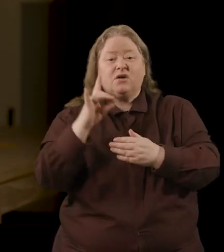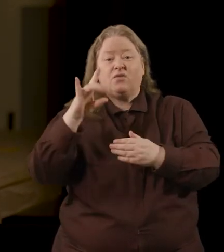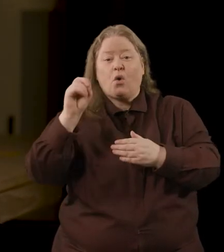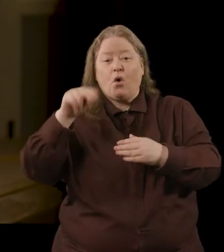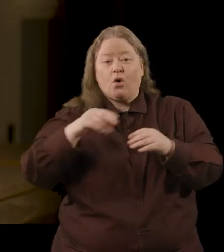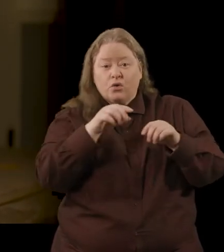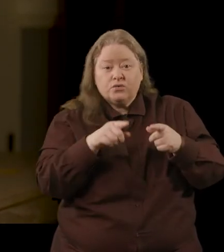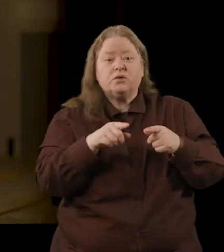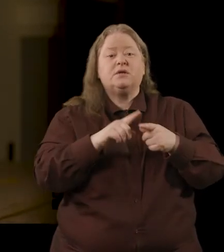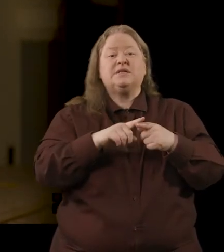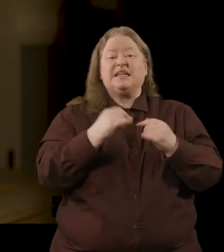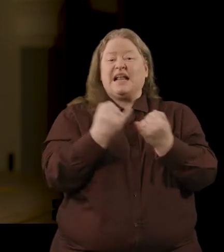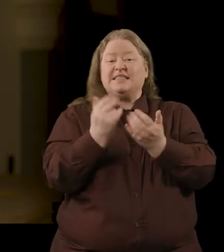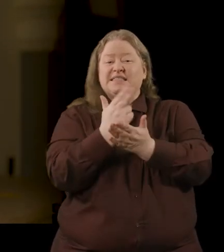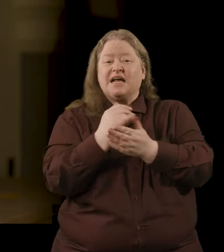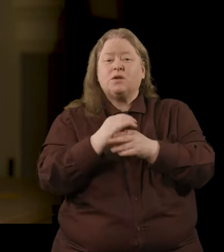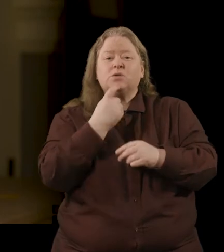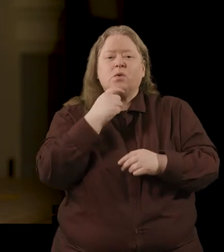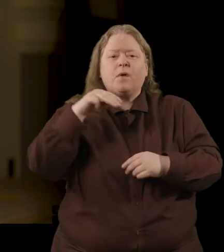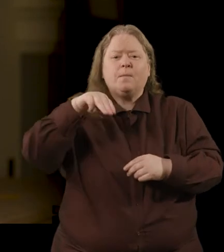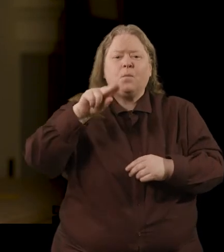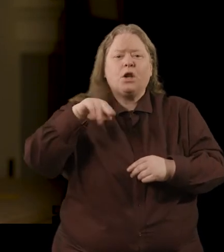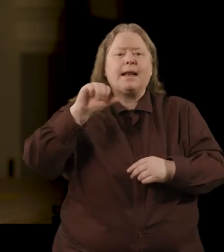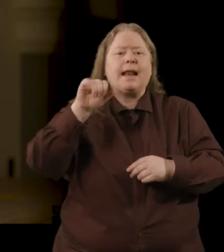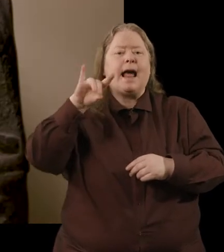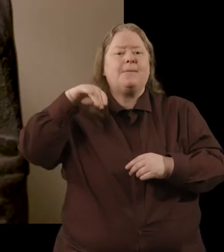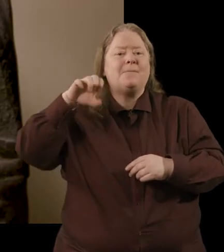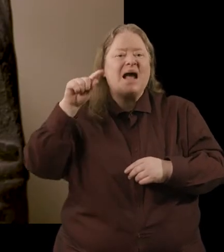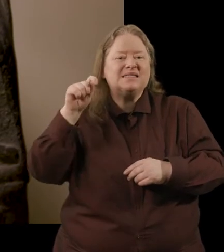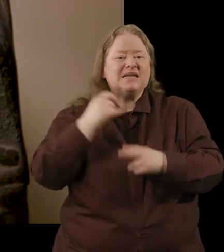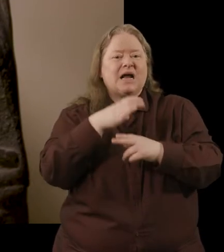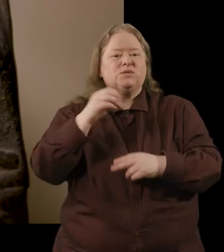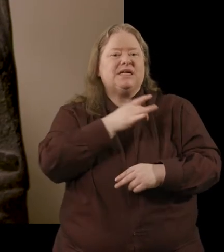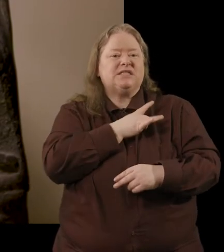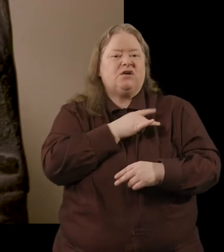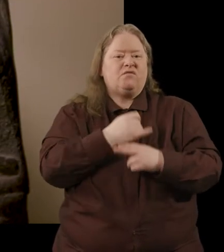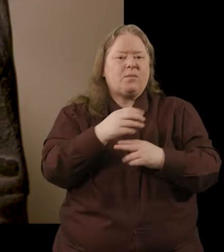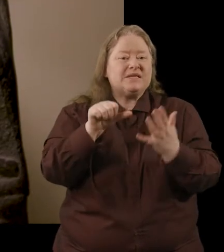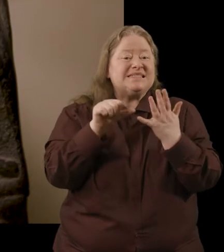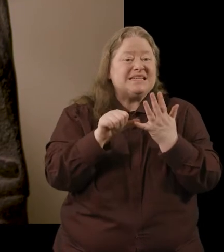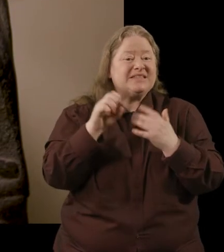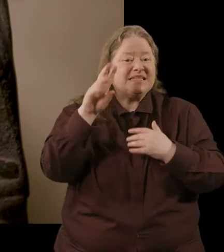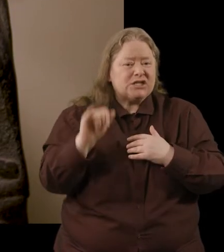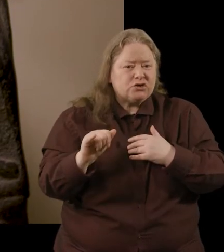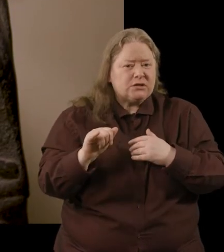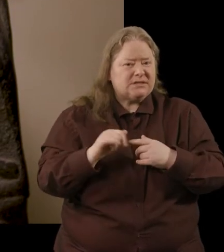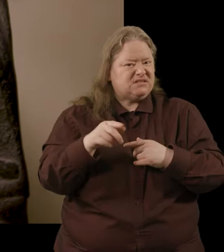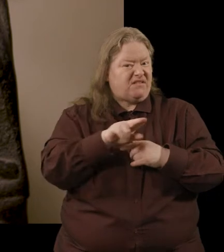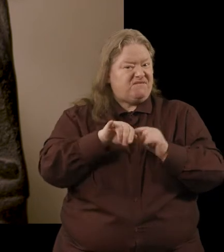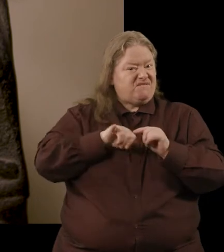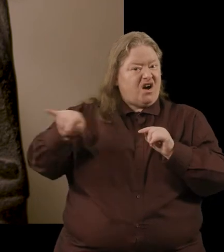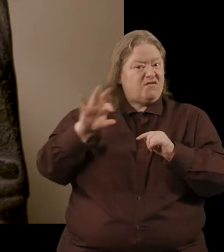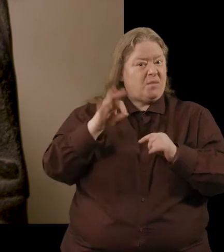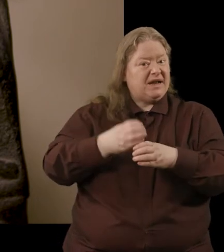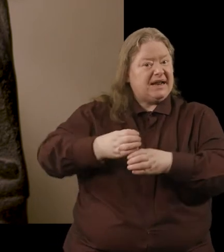are very like the designs on a stone from Mullamast and County Kildare which comes from the 6th century and isn't that far from